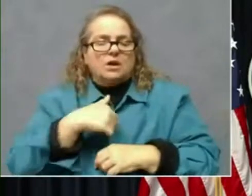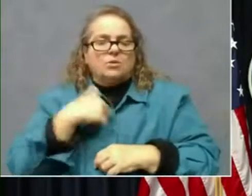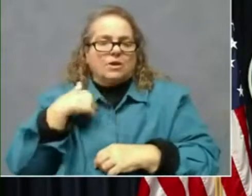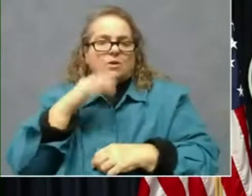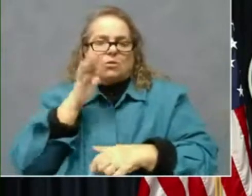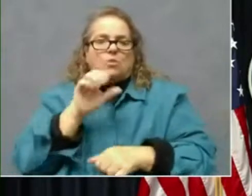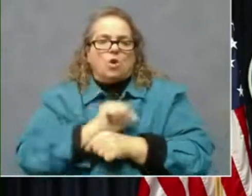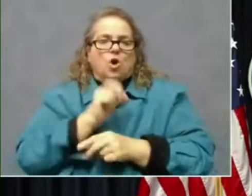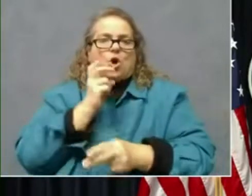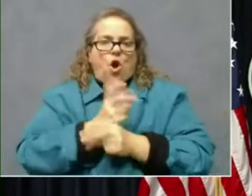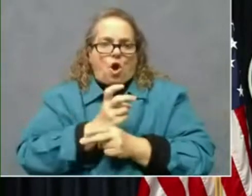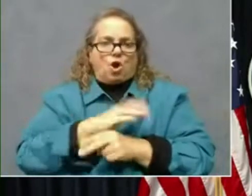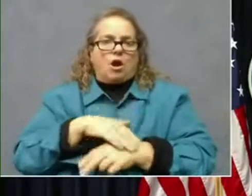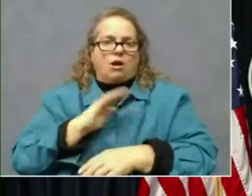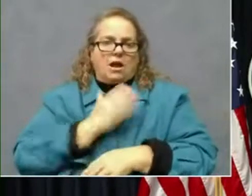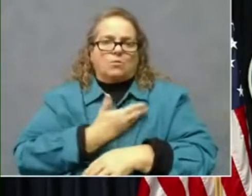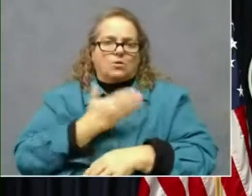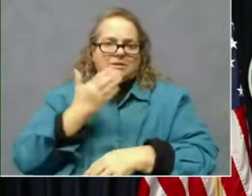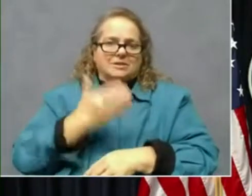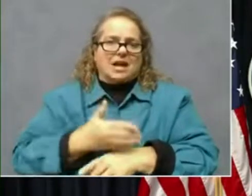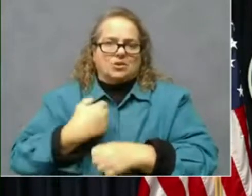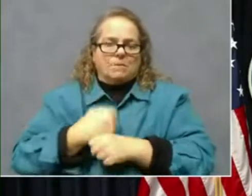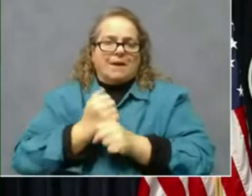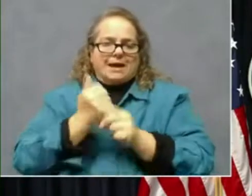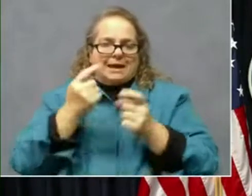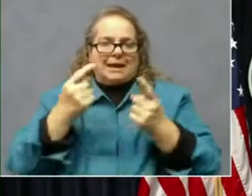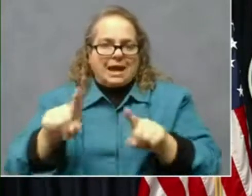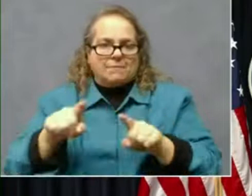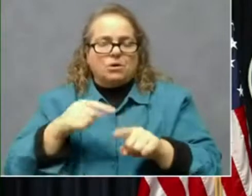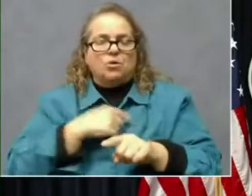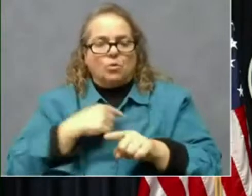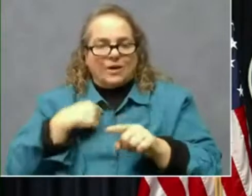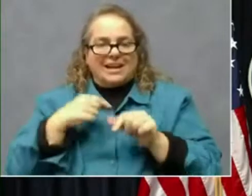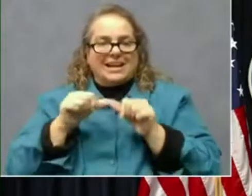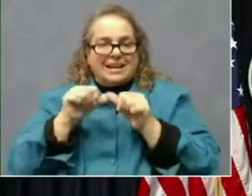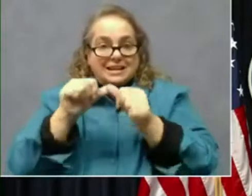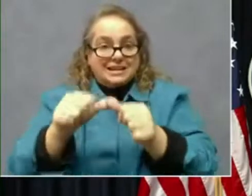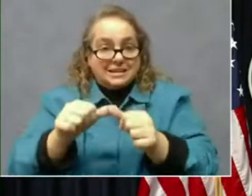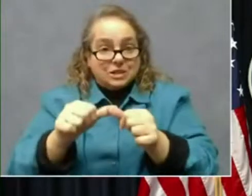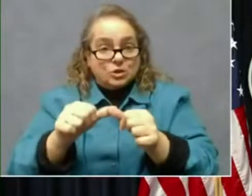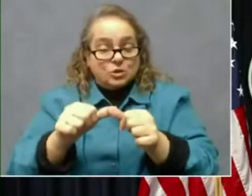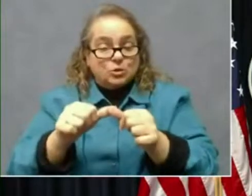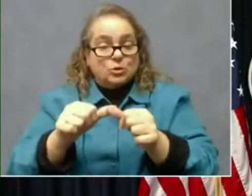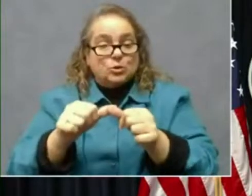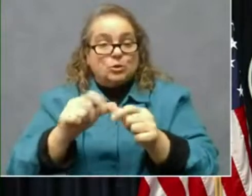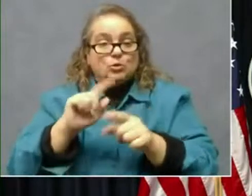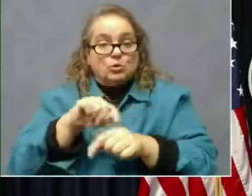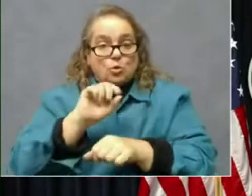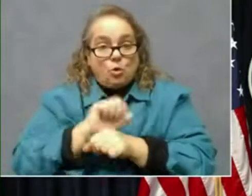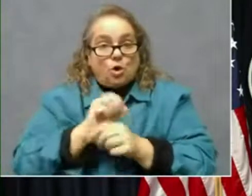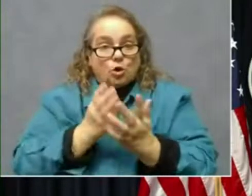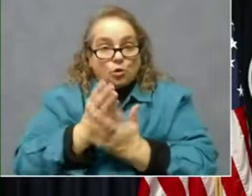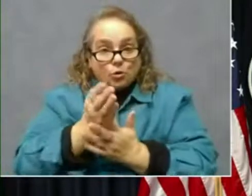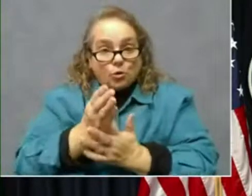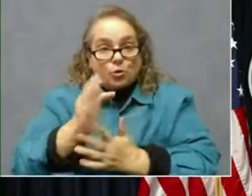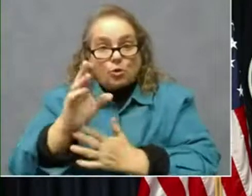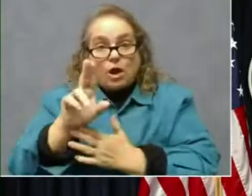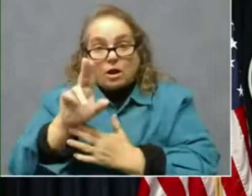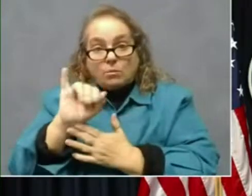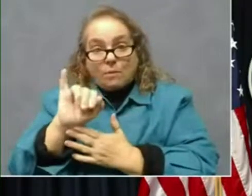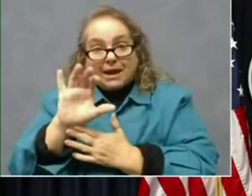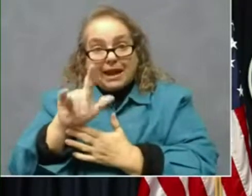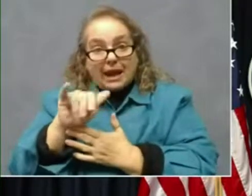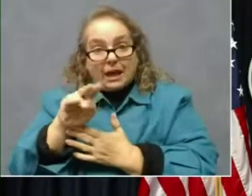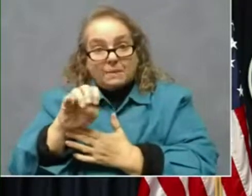try to make that happen. We continue to work through claims and I just remind